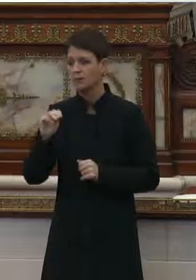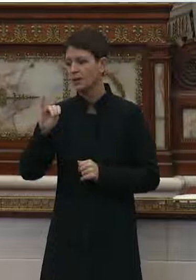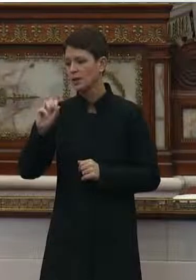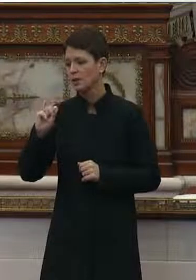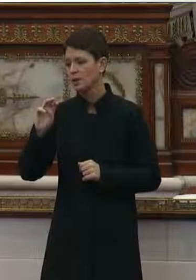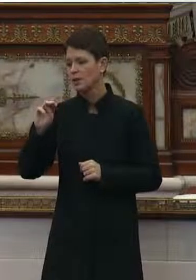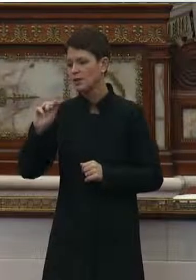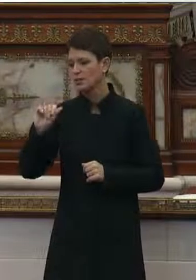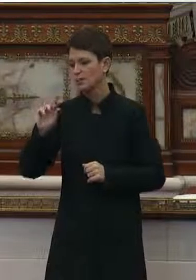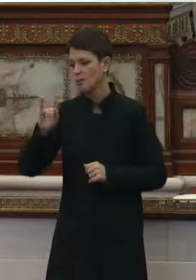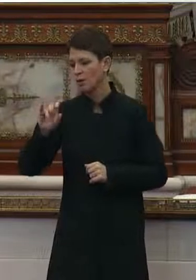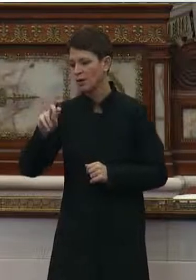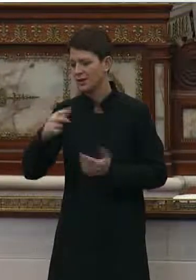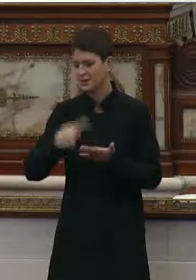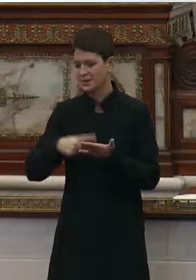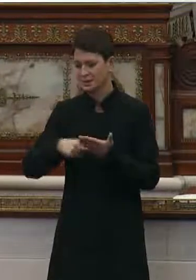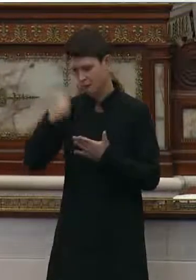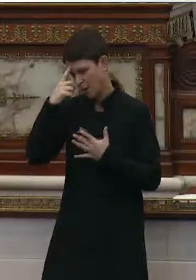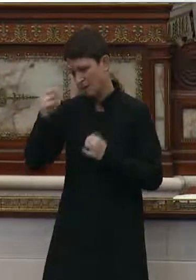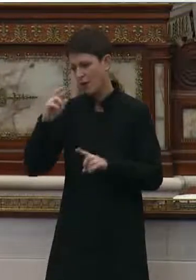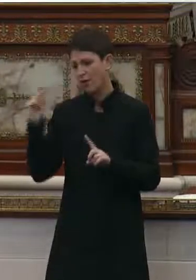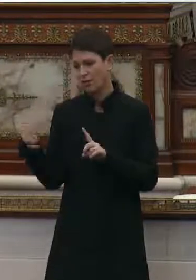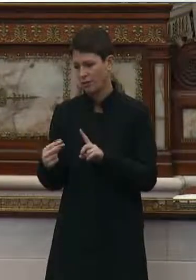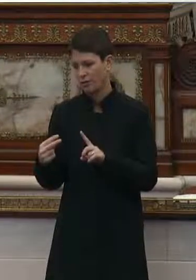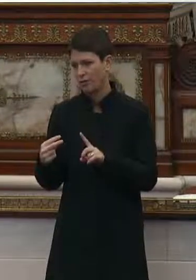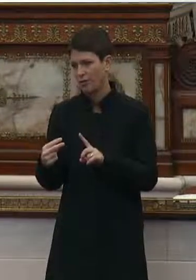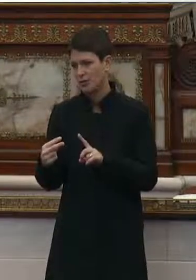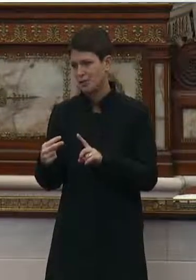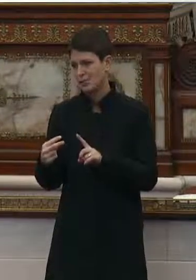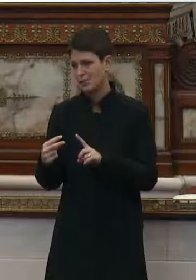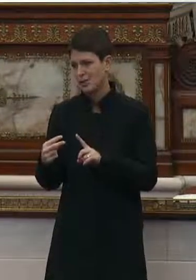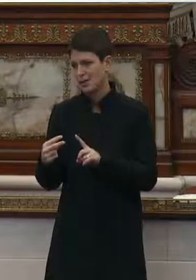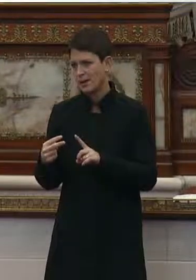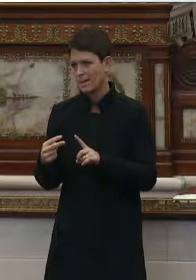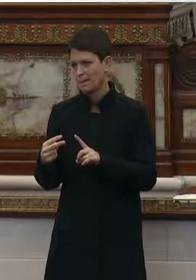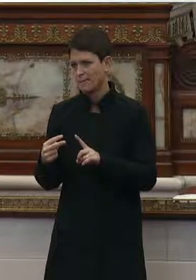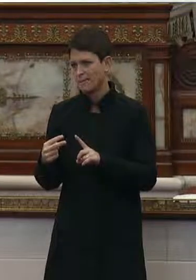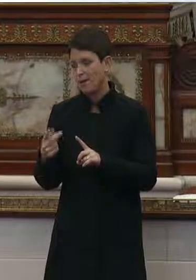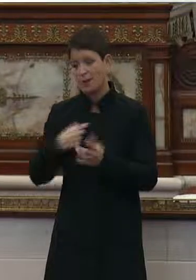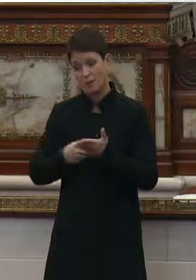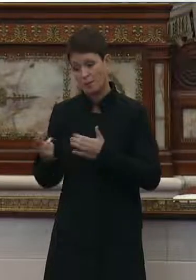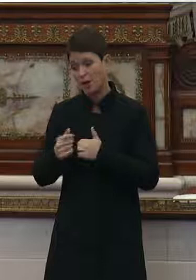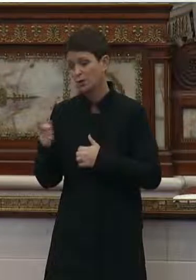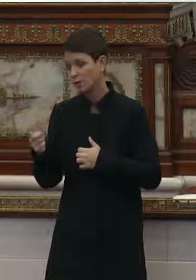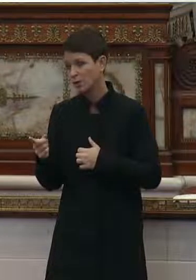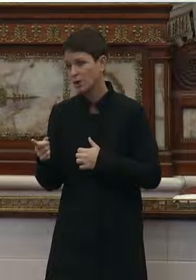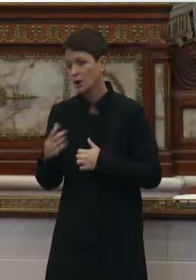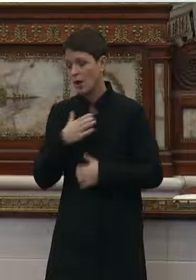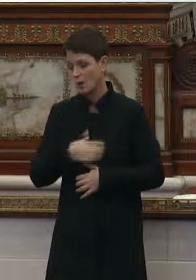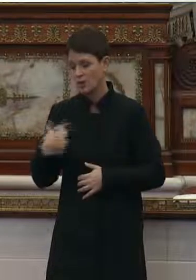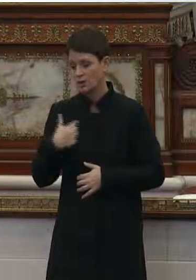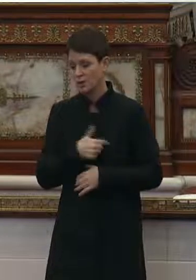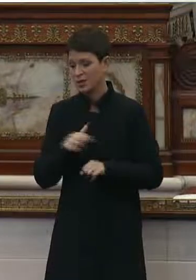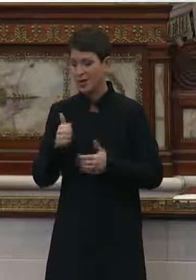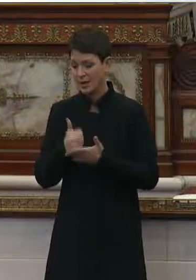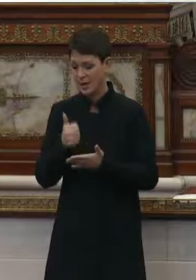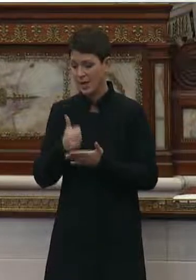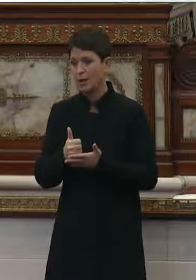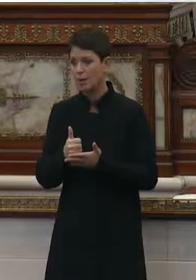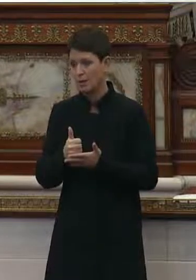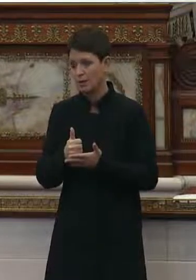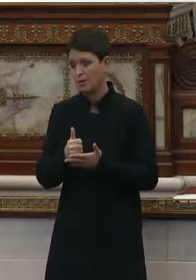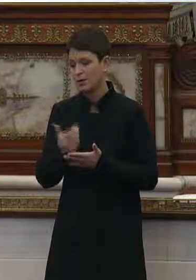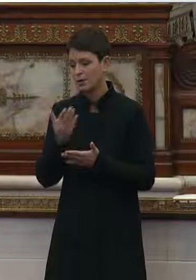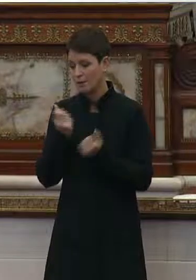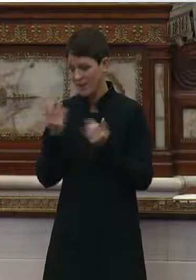Martin talked a little bit about the mental health side, and I did document all your suggestions, Ms. Martin, and I want to be honest with you. I wish we could do something about a lot of